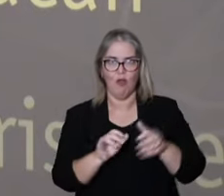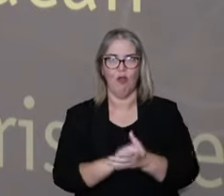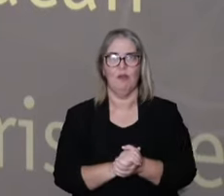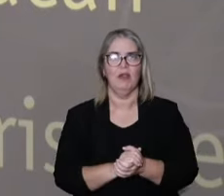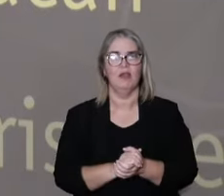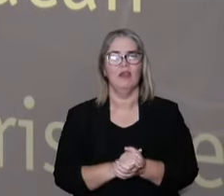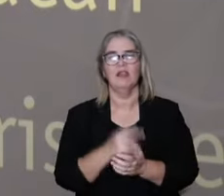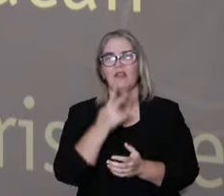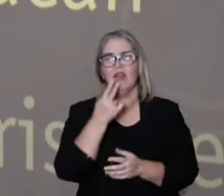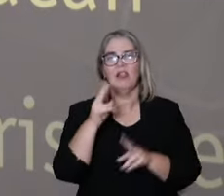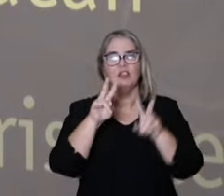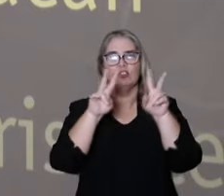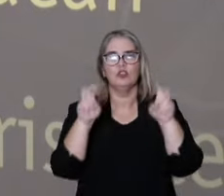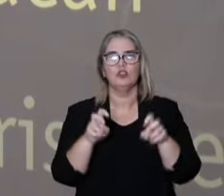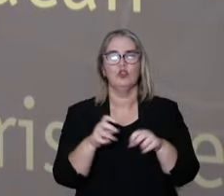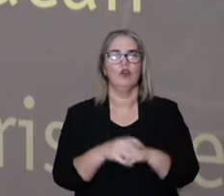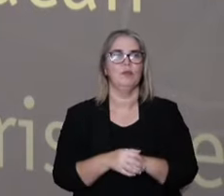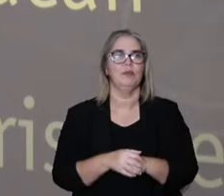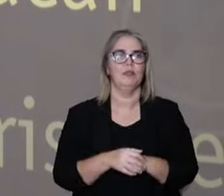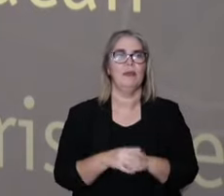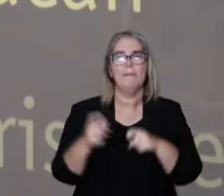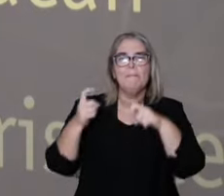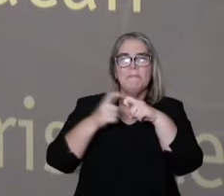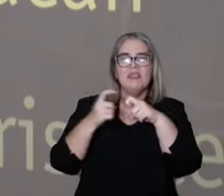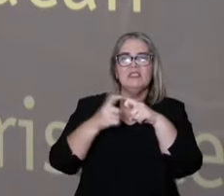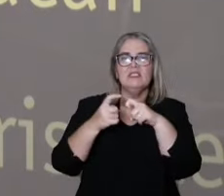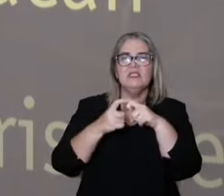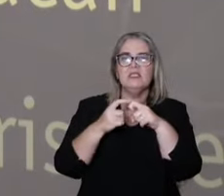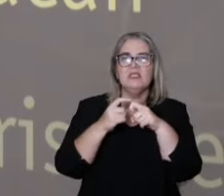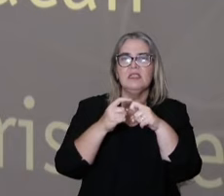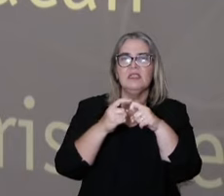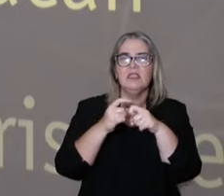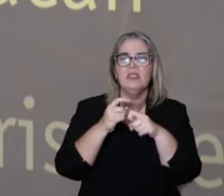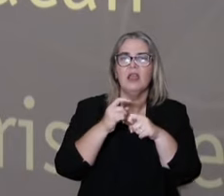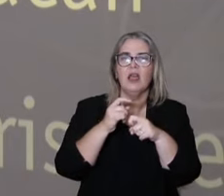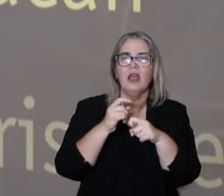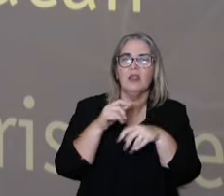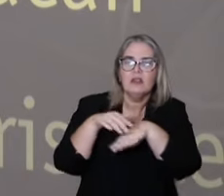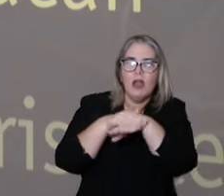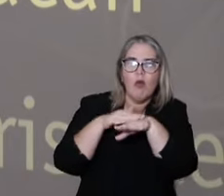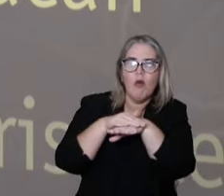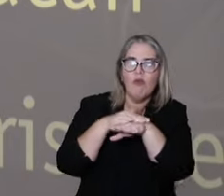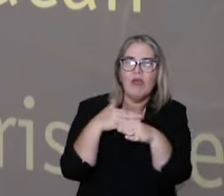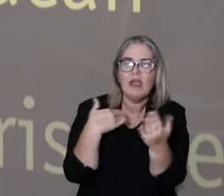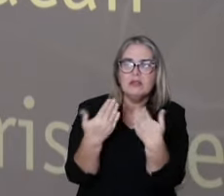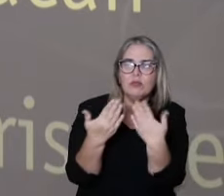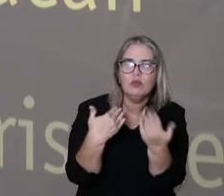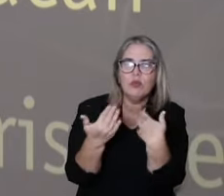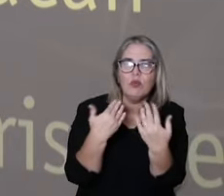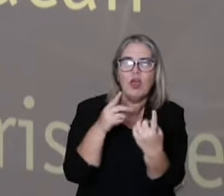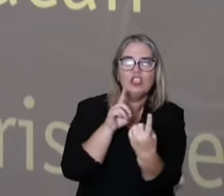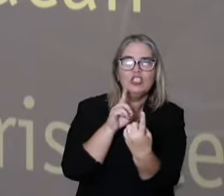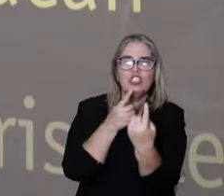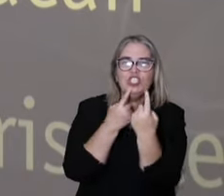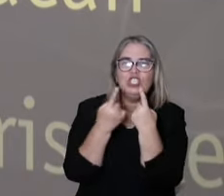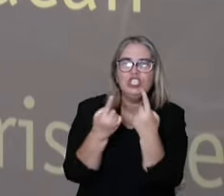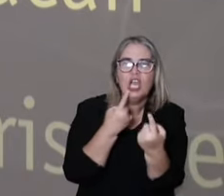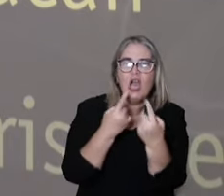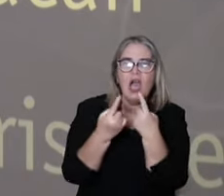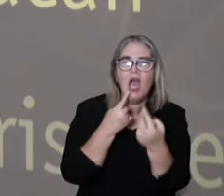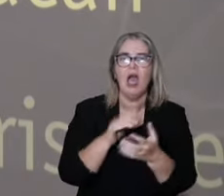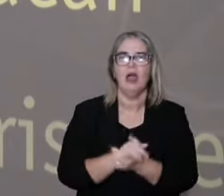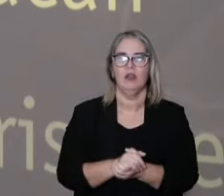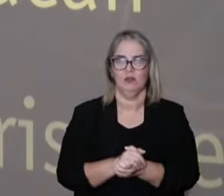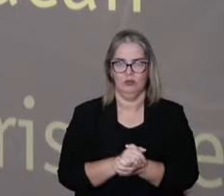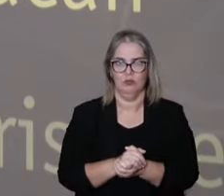formulation called the narrative medicine, which is a perspective to help the professional understand that there is a person